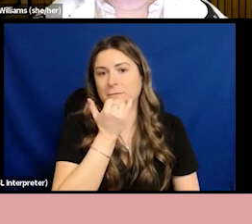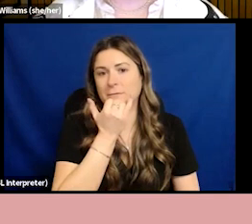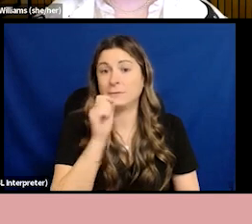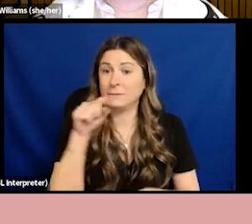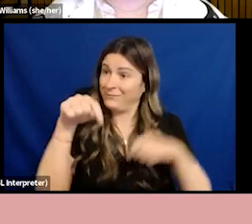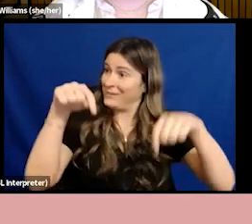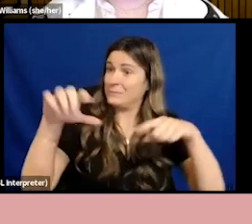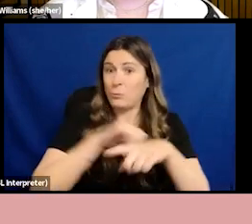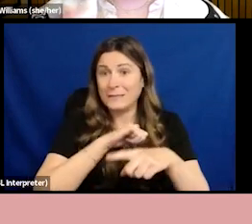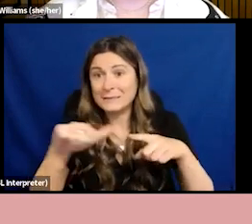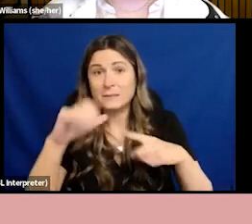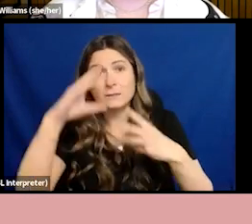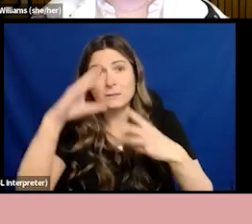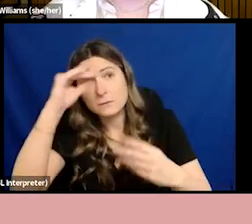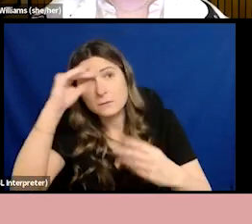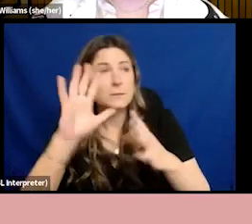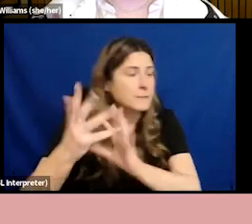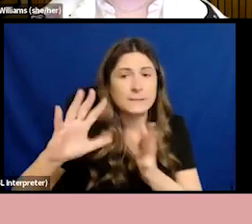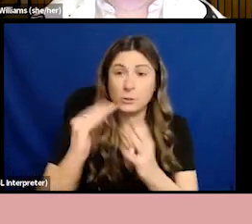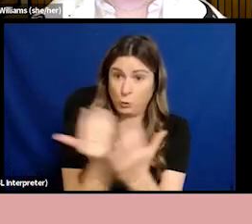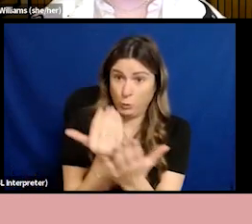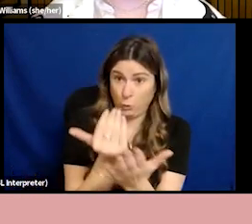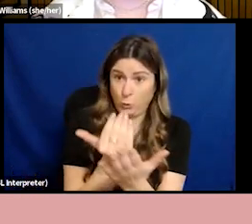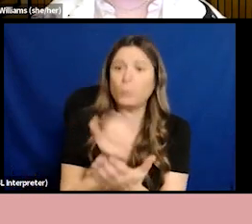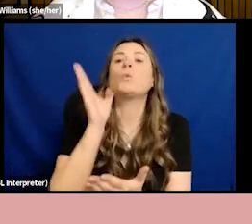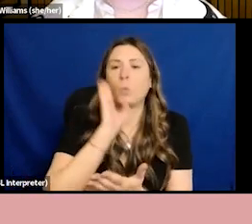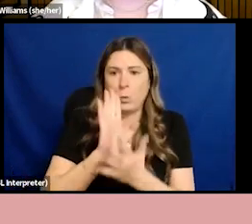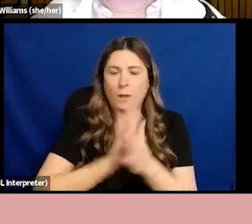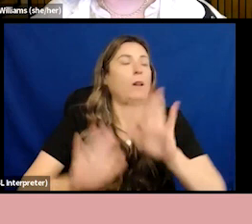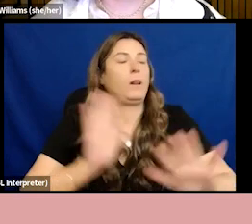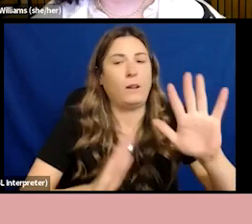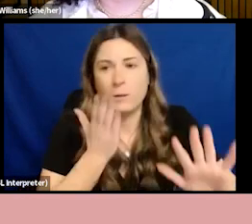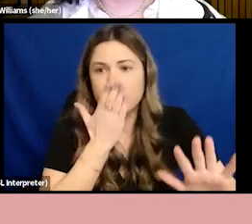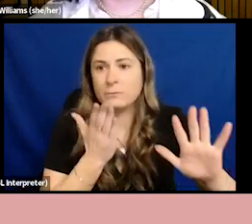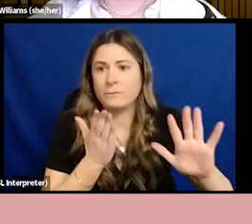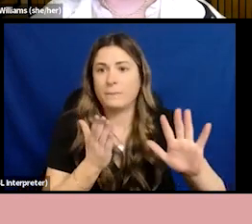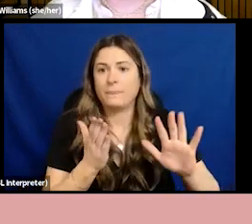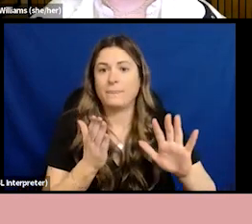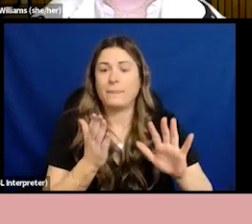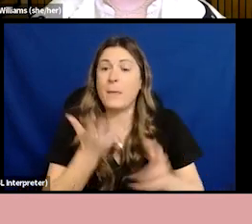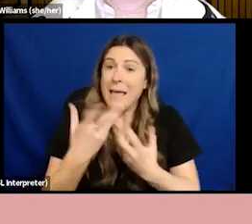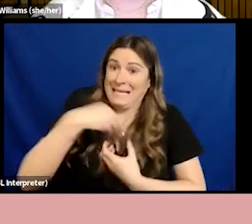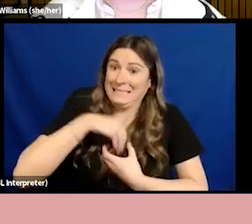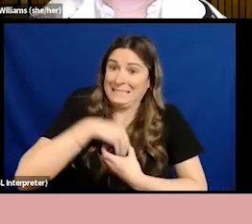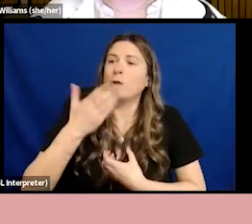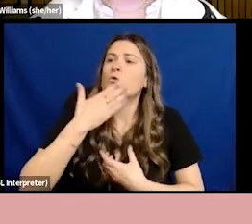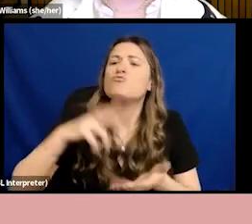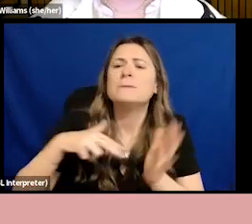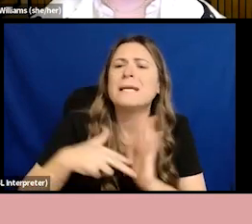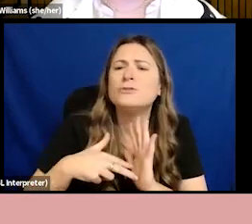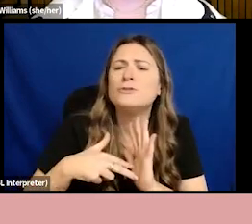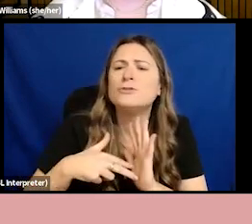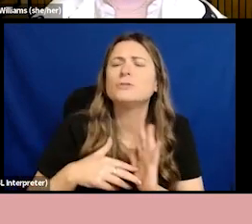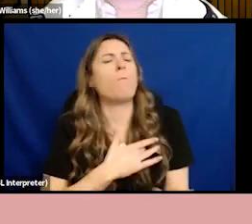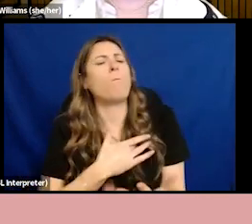especially, I mean, even if you are sure that what you're doing is right, even if you have all of the greatest intentions, you will make